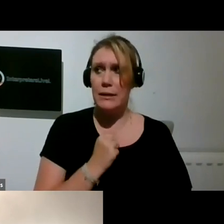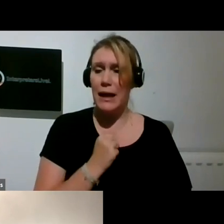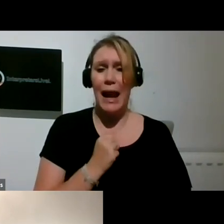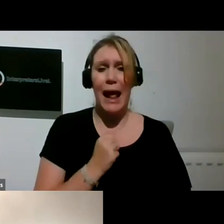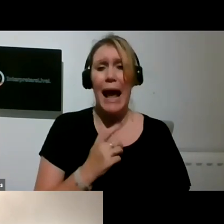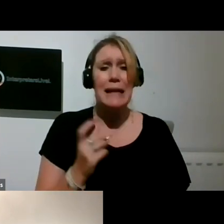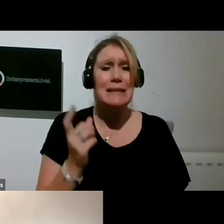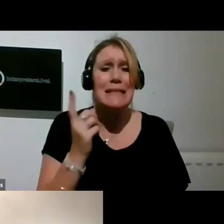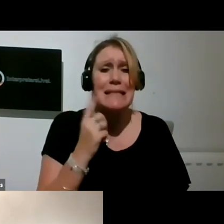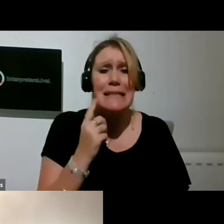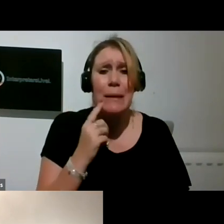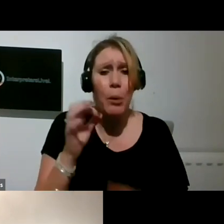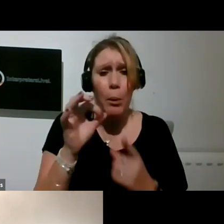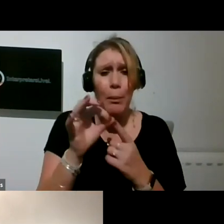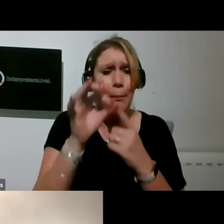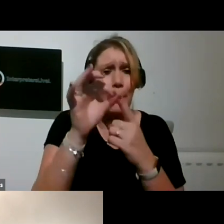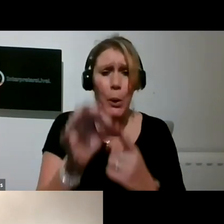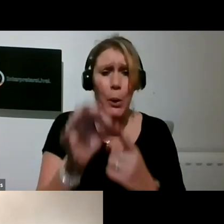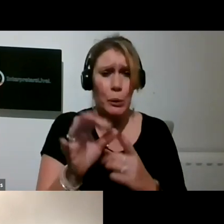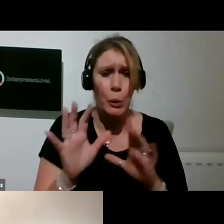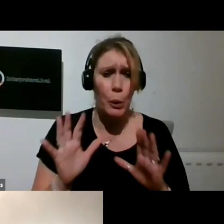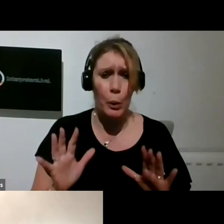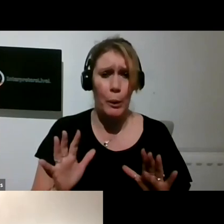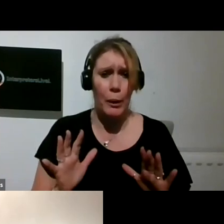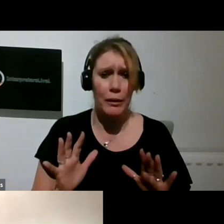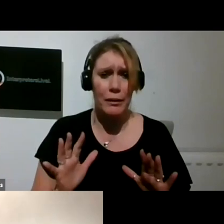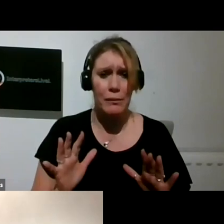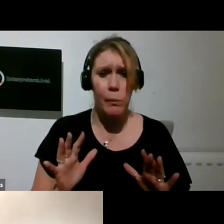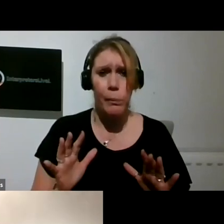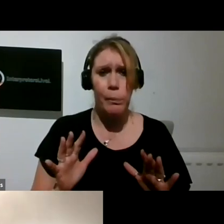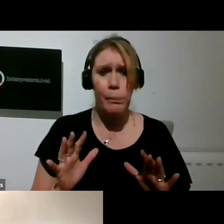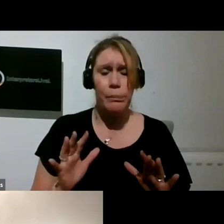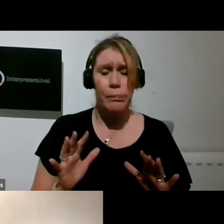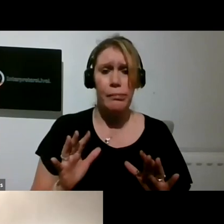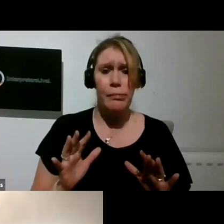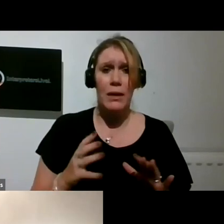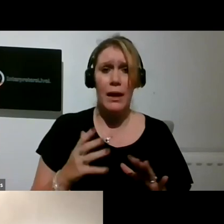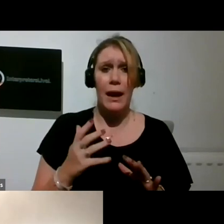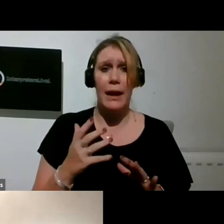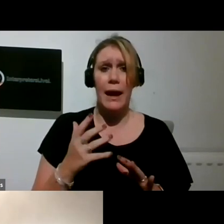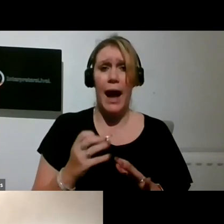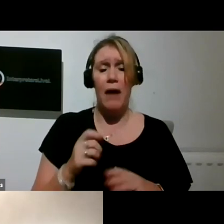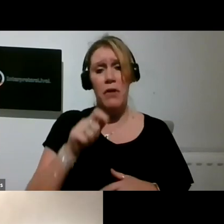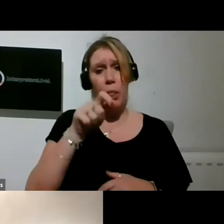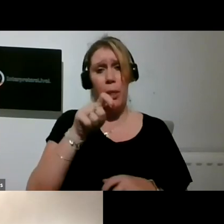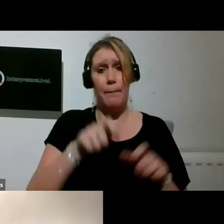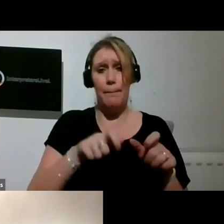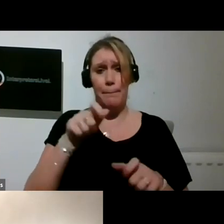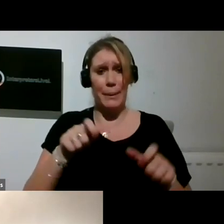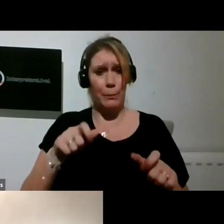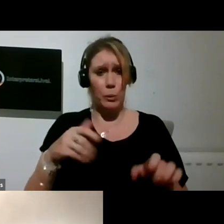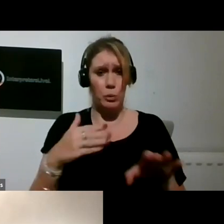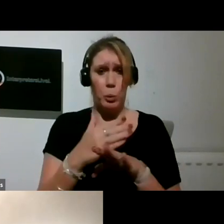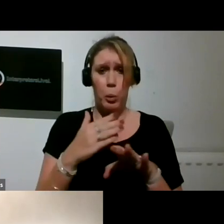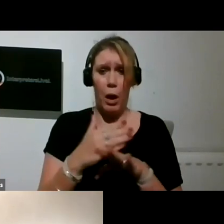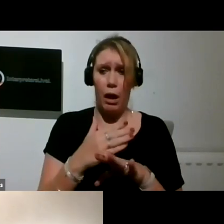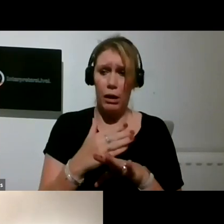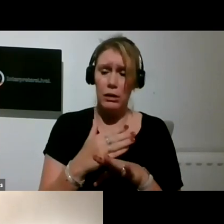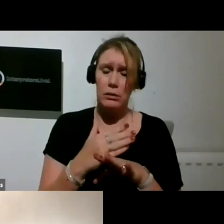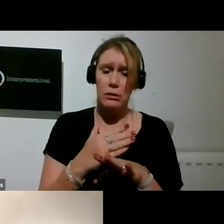and, and, you know, and having their work and immediately